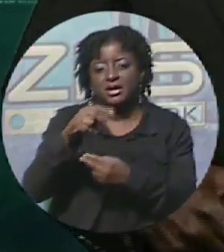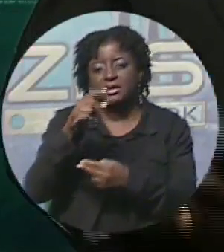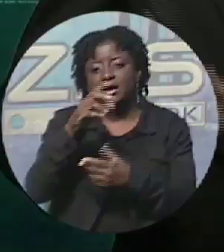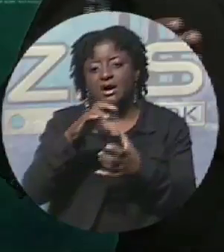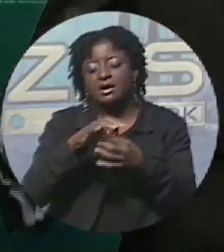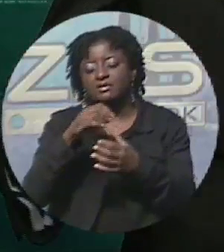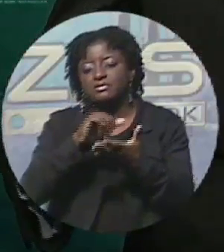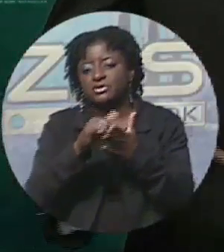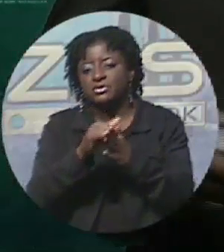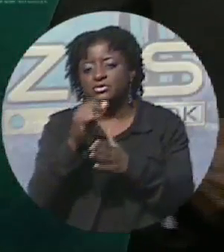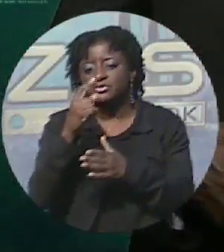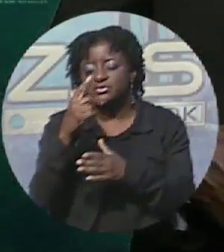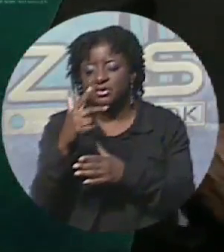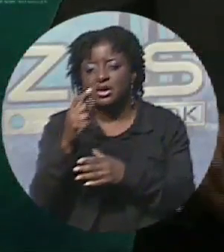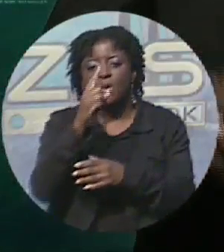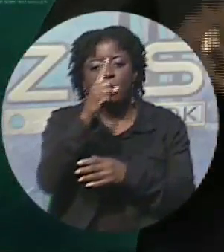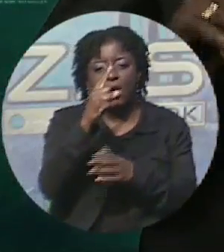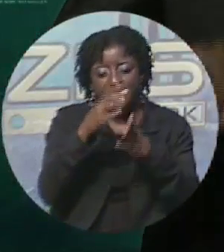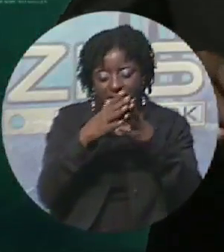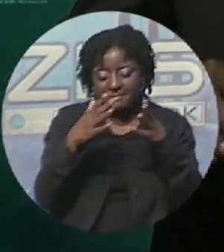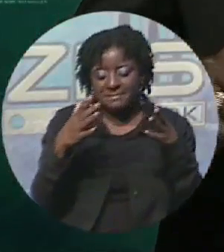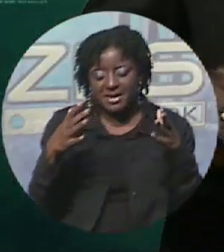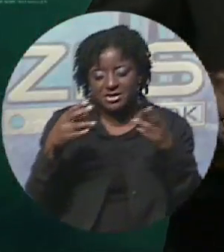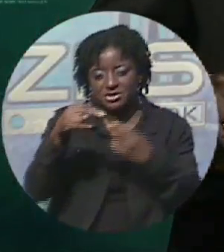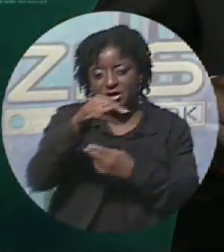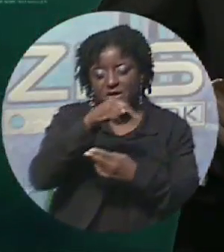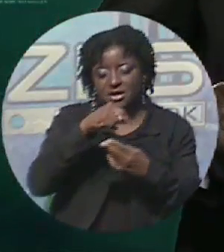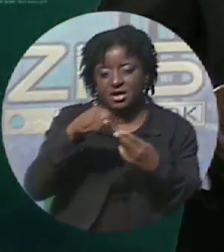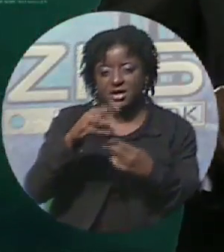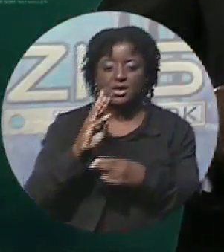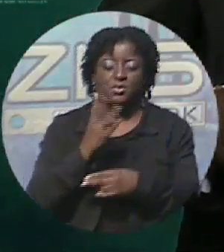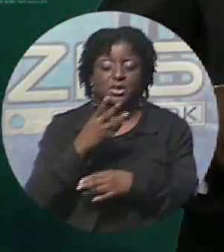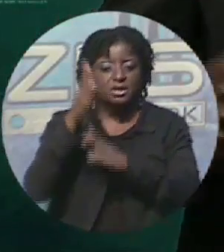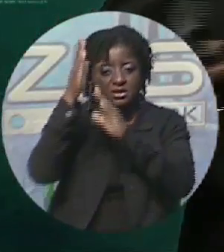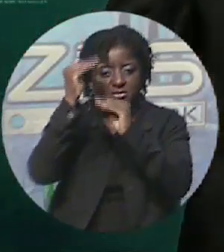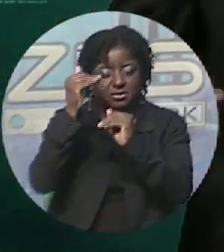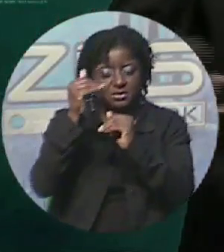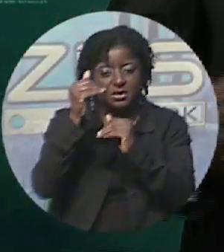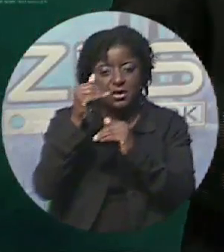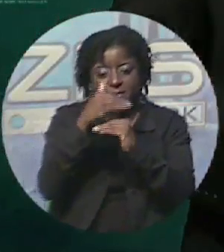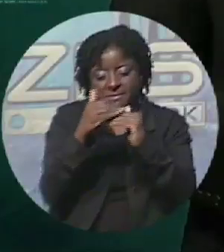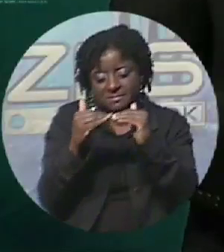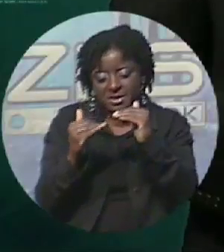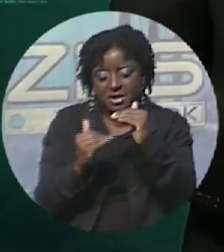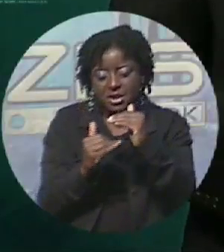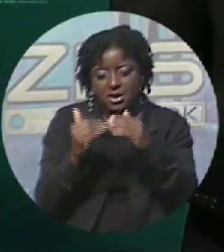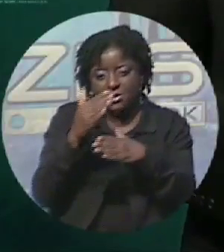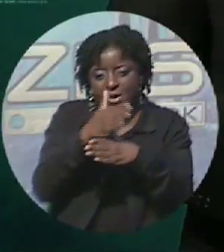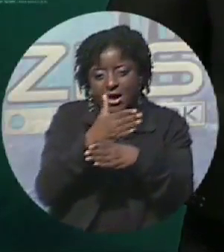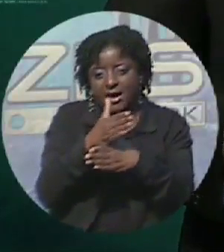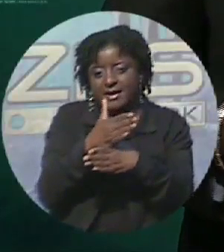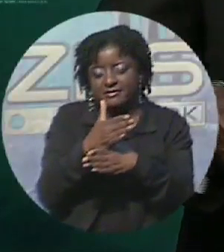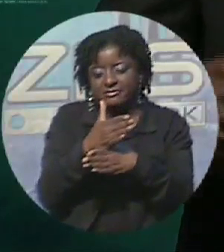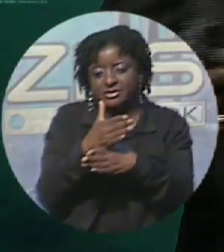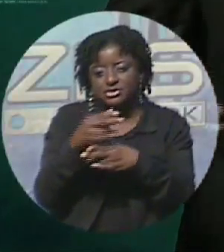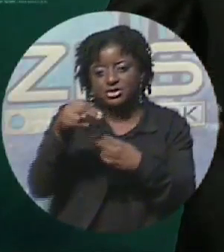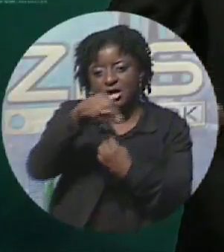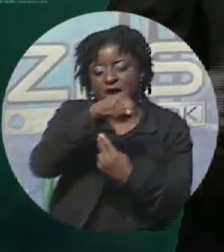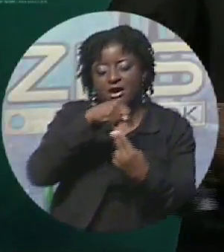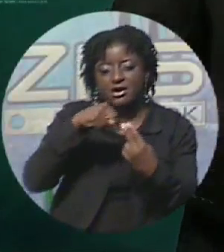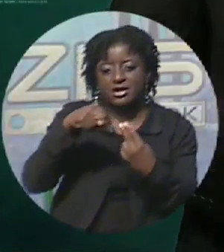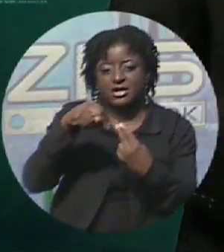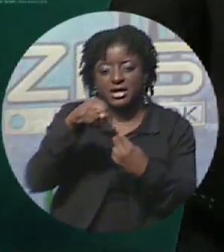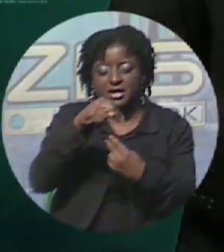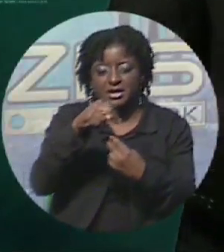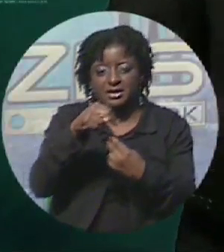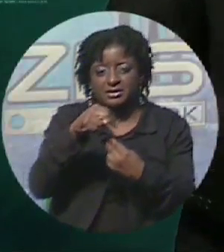hurricane. And that means that we anticipate a below-average hurricane. And if we want to put that in perspective during the course